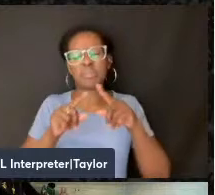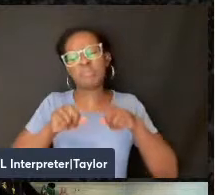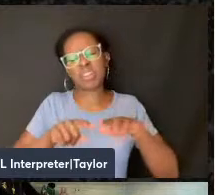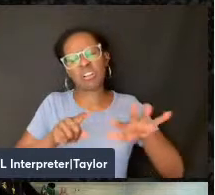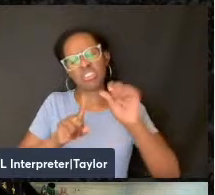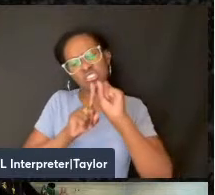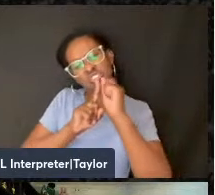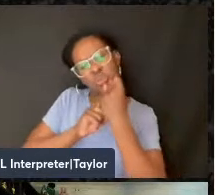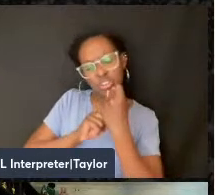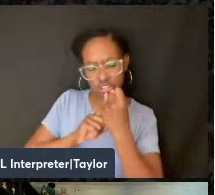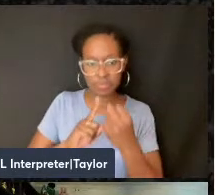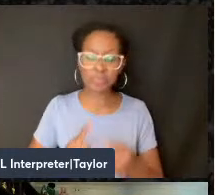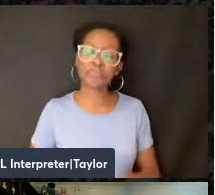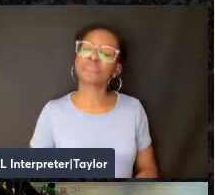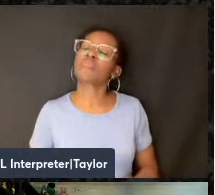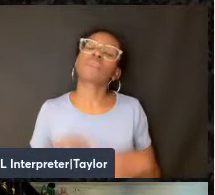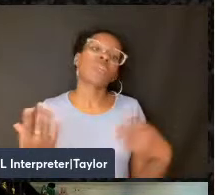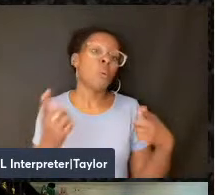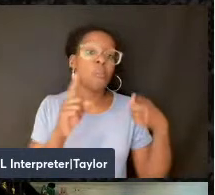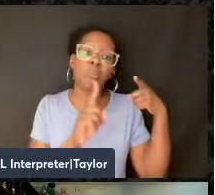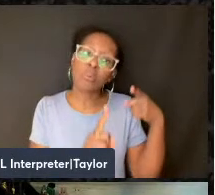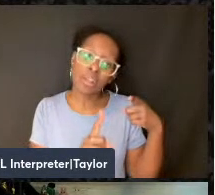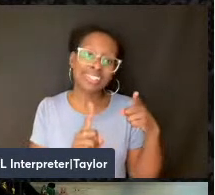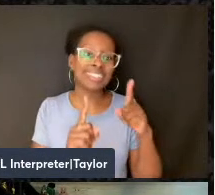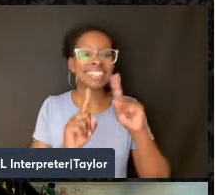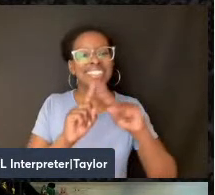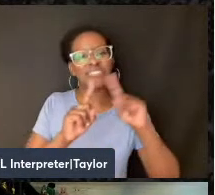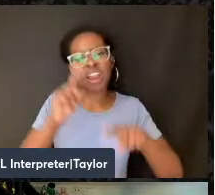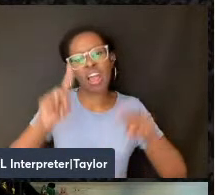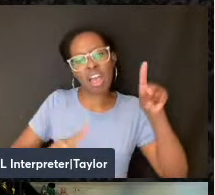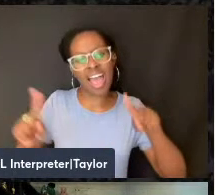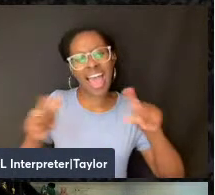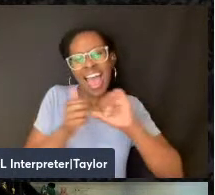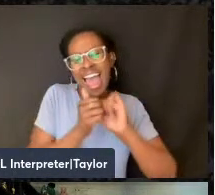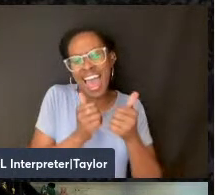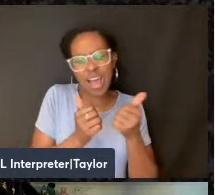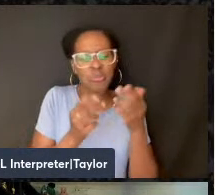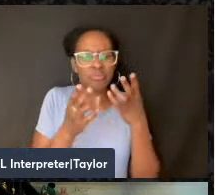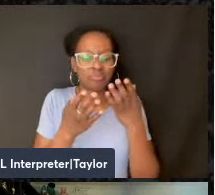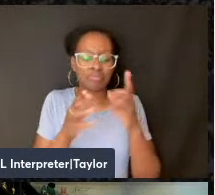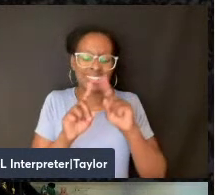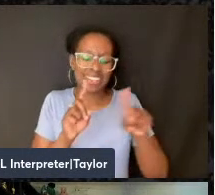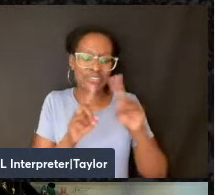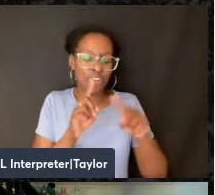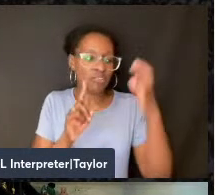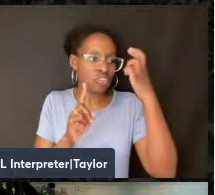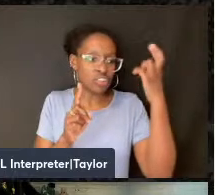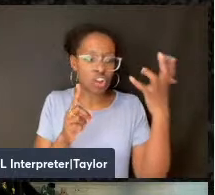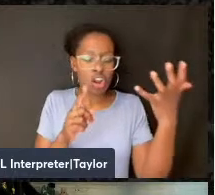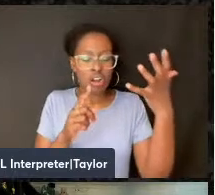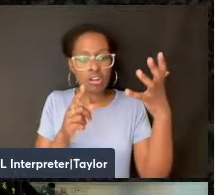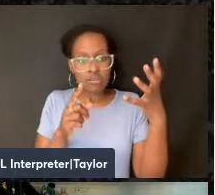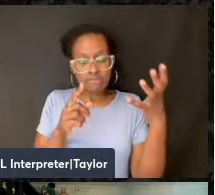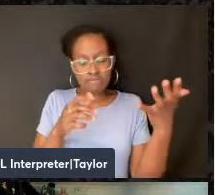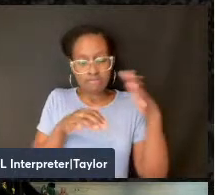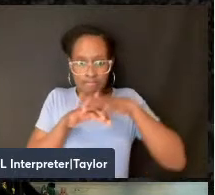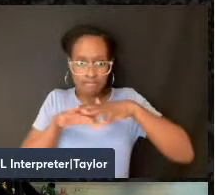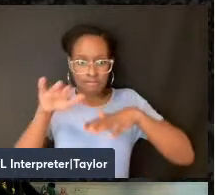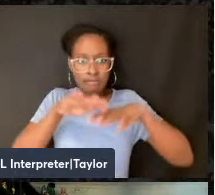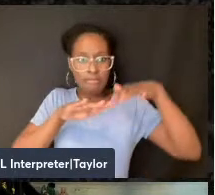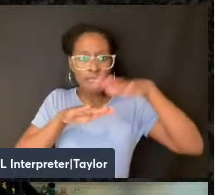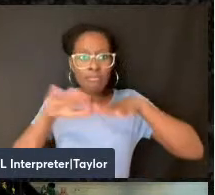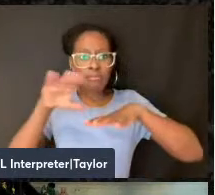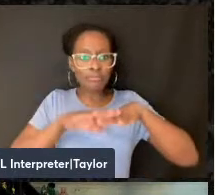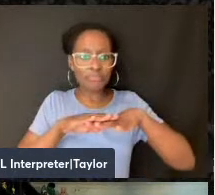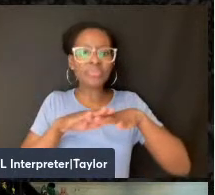So in other words, there's a whole variety of ways that these elements were combined and then combined with other elements to form